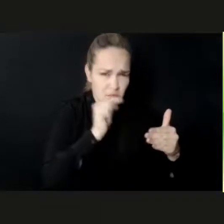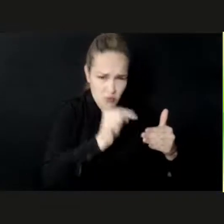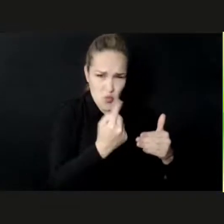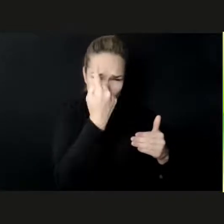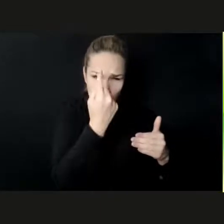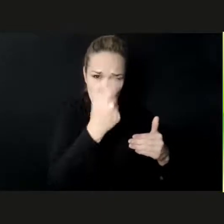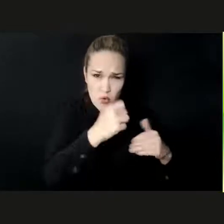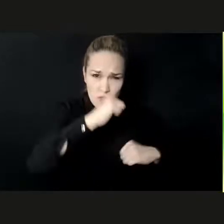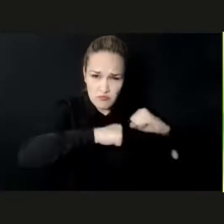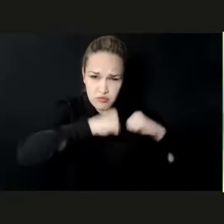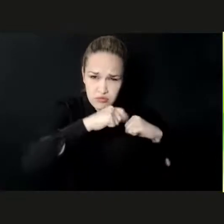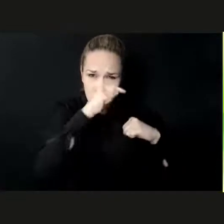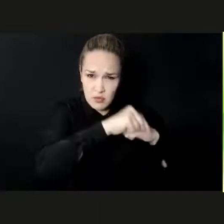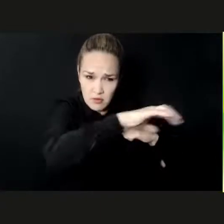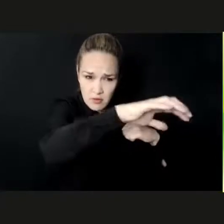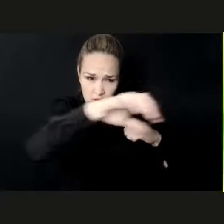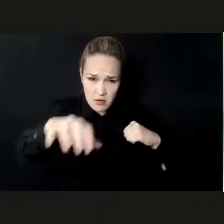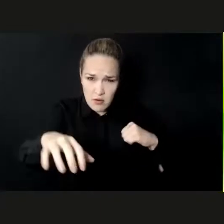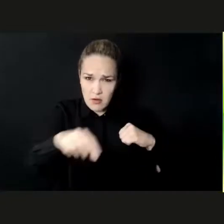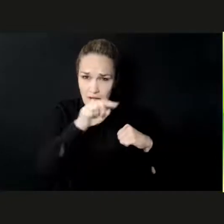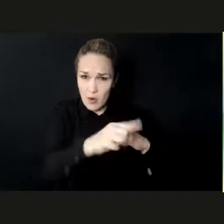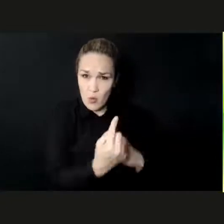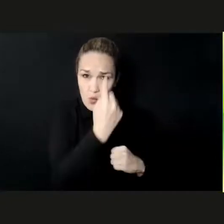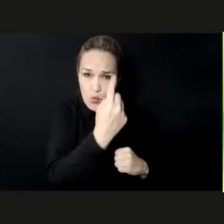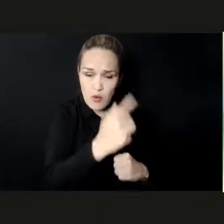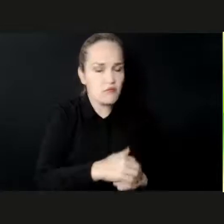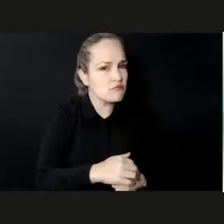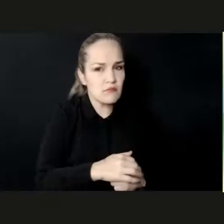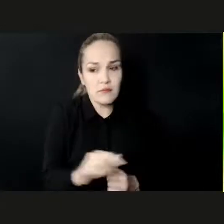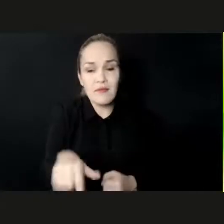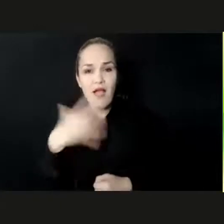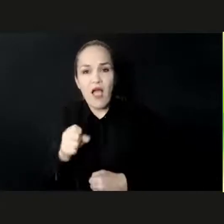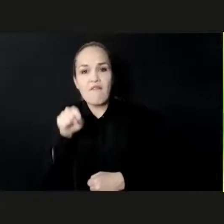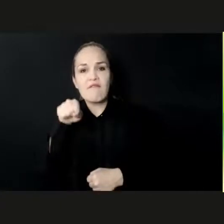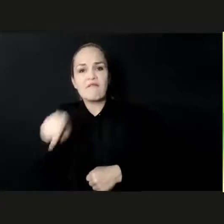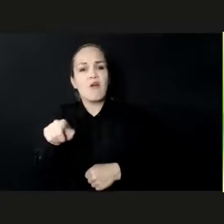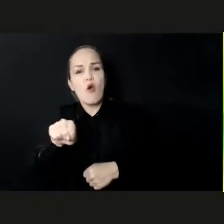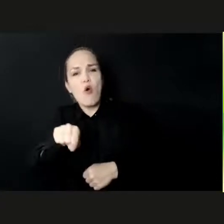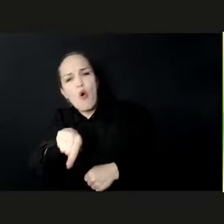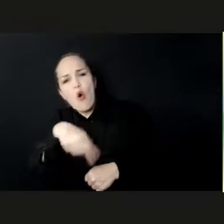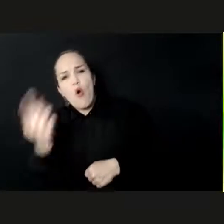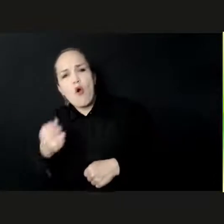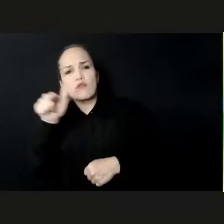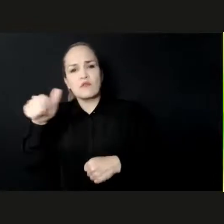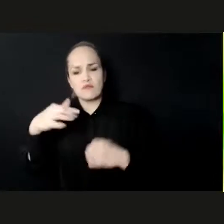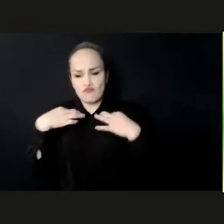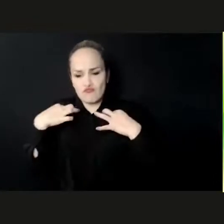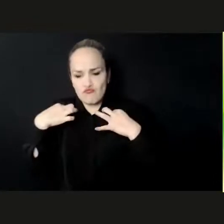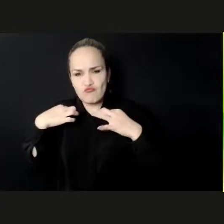considerable value. African creative industries are rich with potential for economic